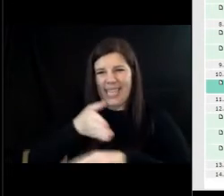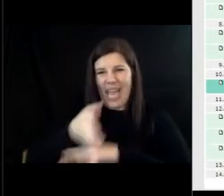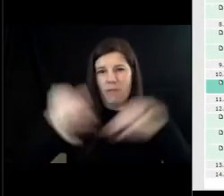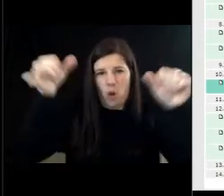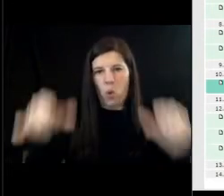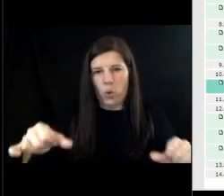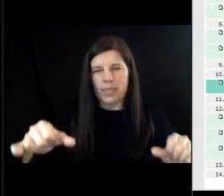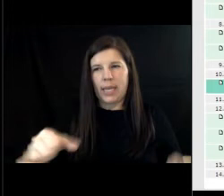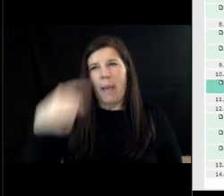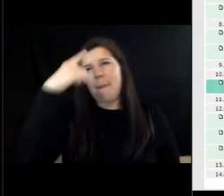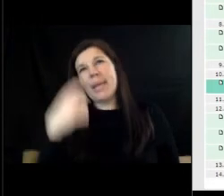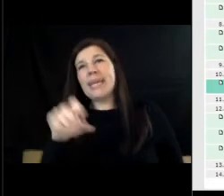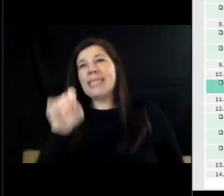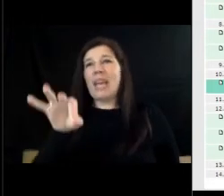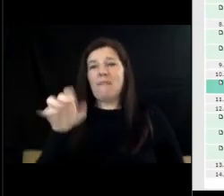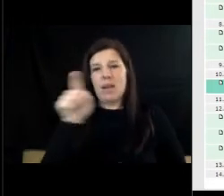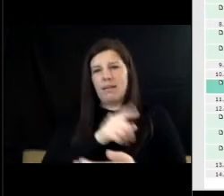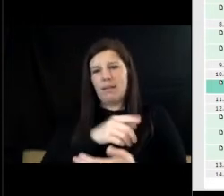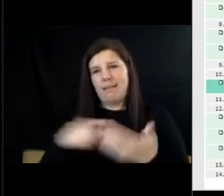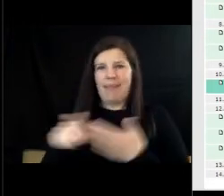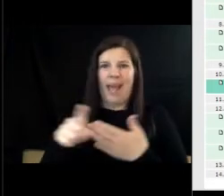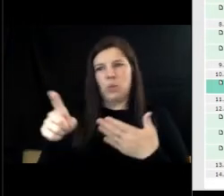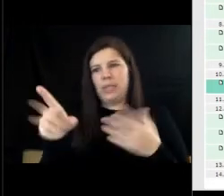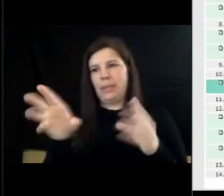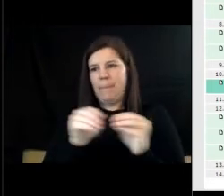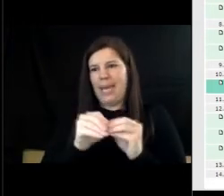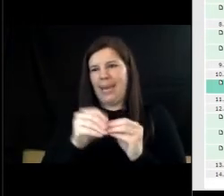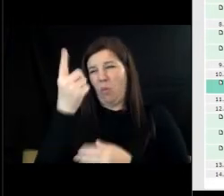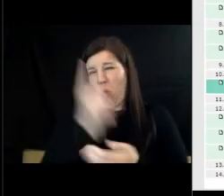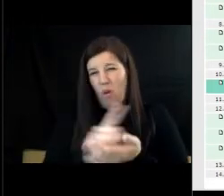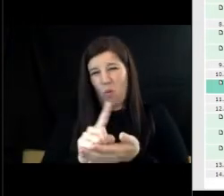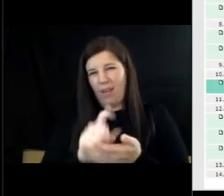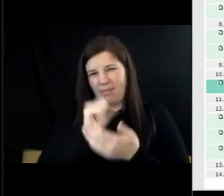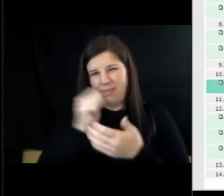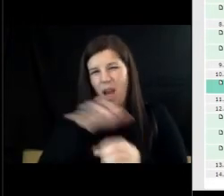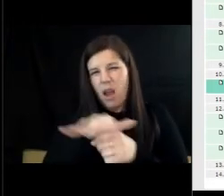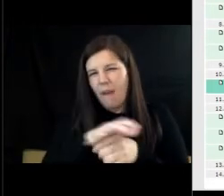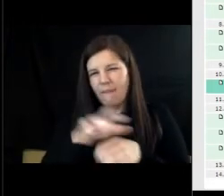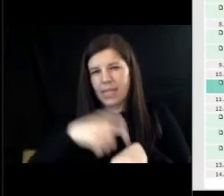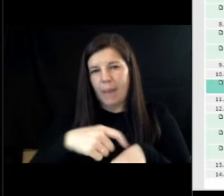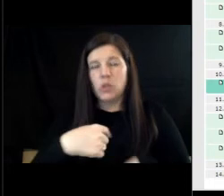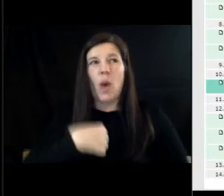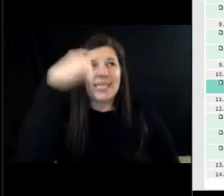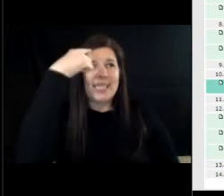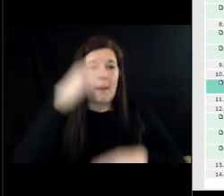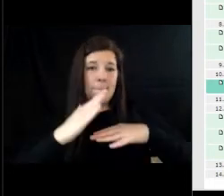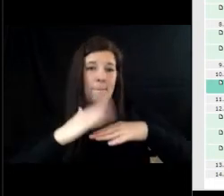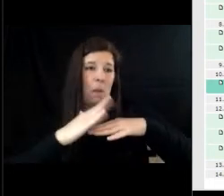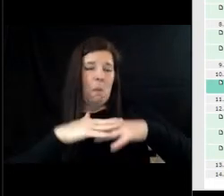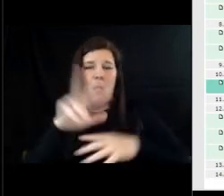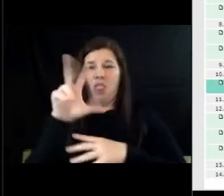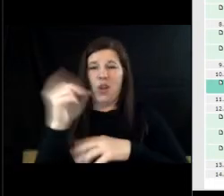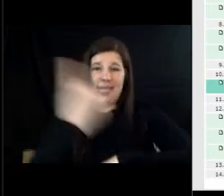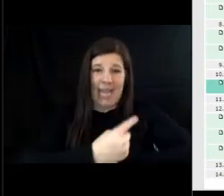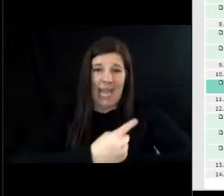meeting and it's only been like a week or two it's not enough time so at least 30 days of officially being out there then start coming back